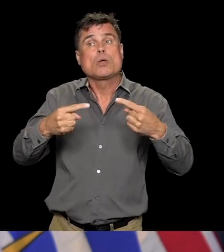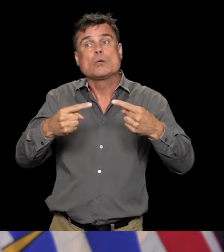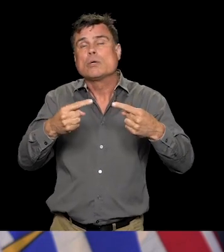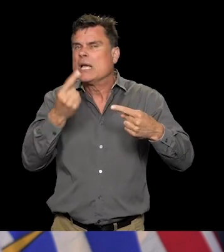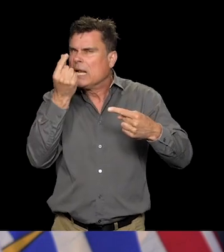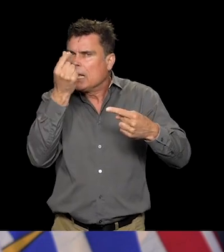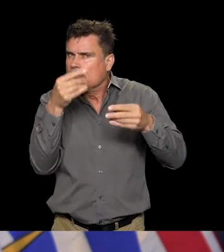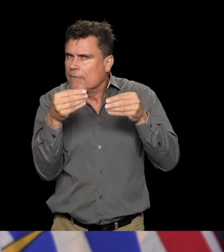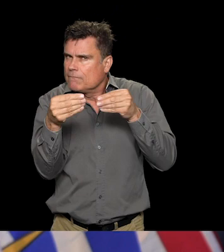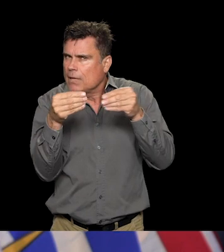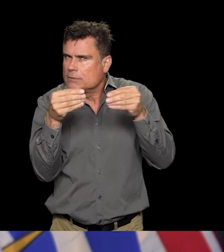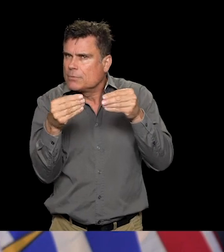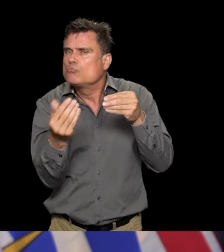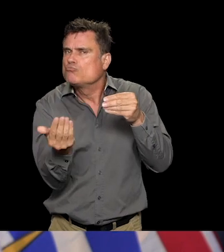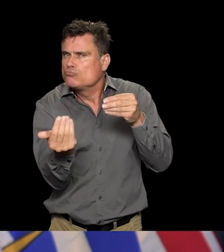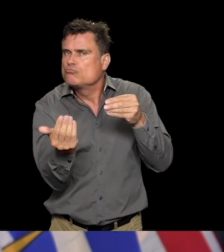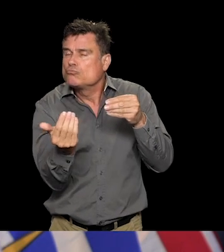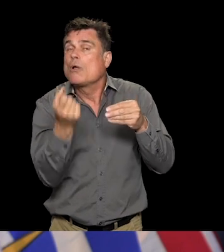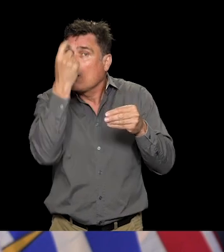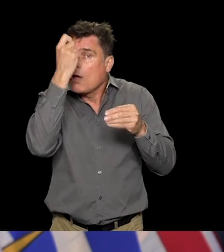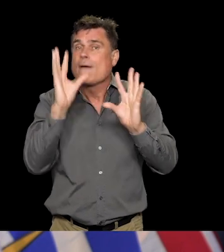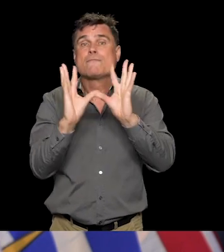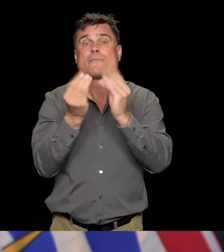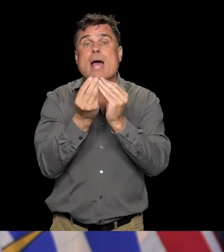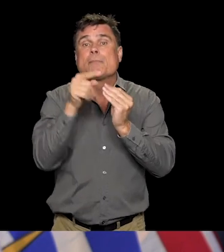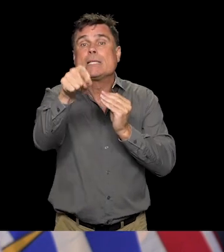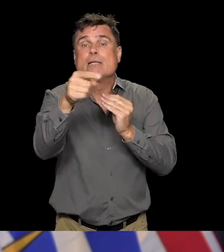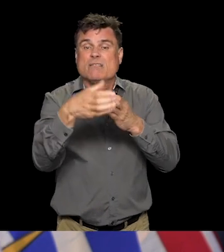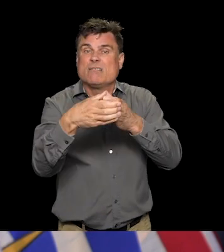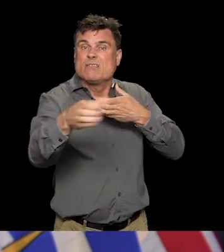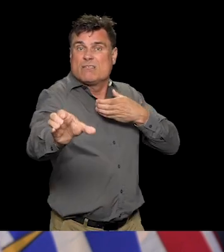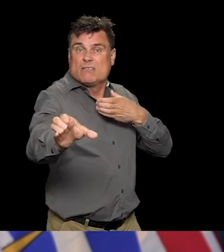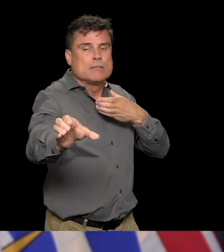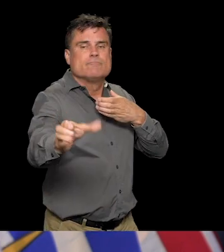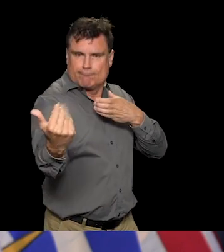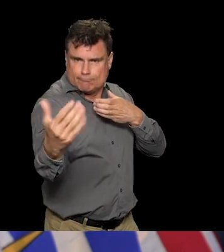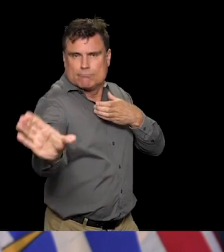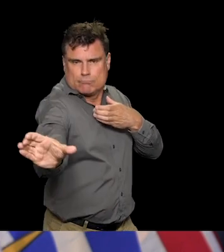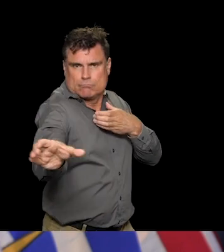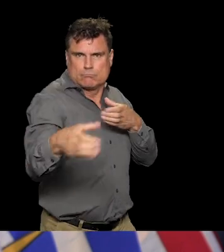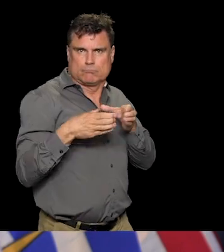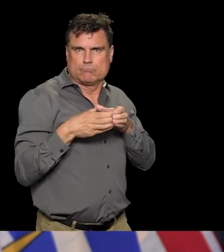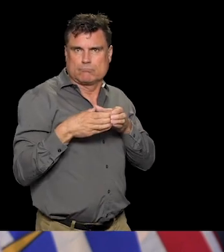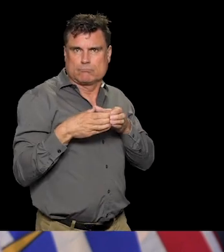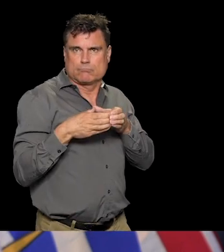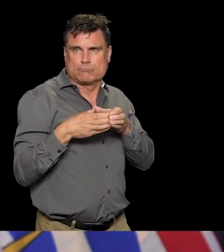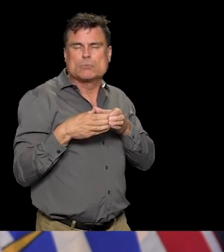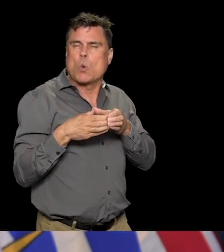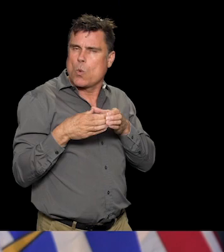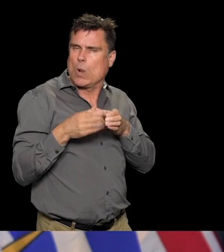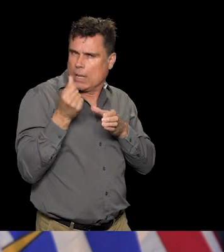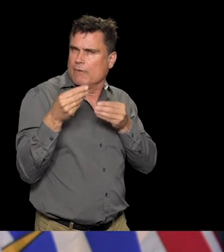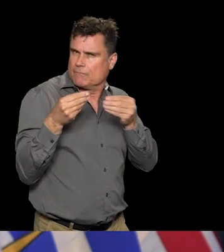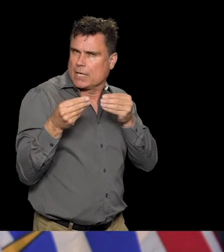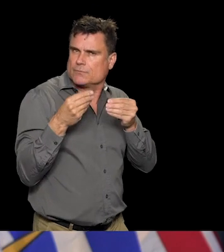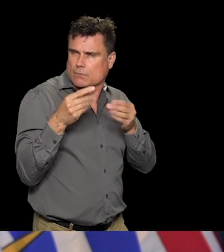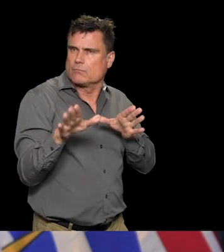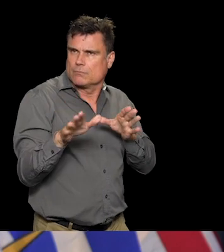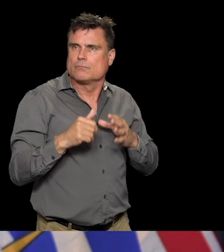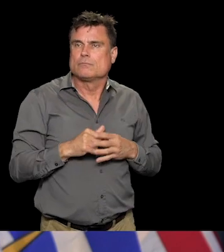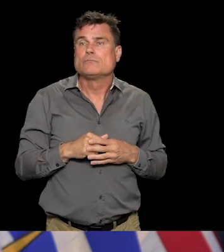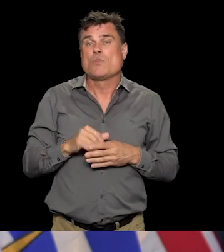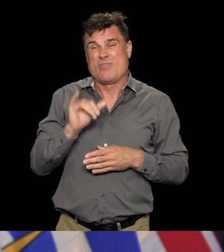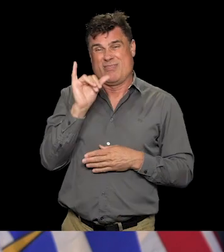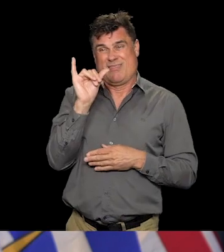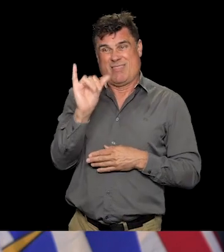be able to reunite. These changes are not unexpected, and they are important. in helping us get our social fabric